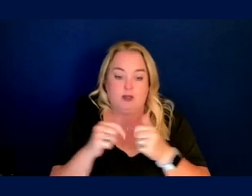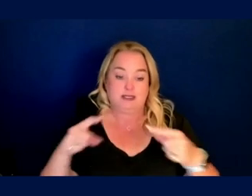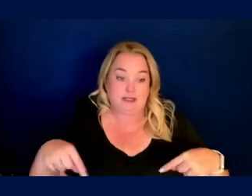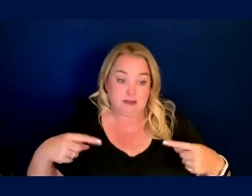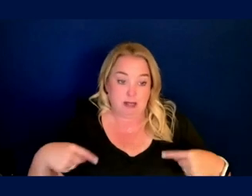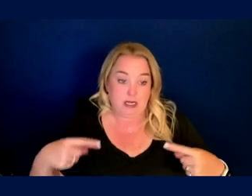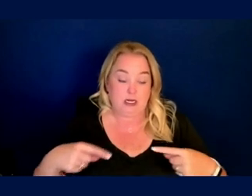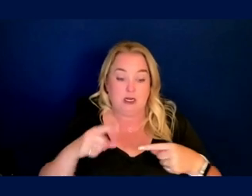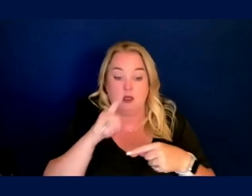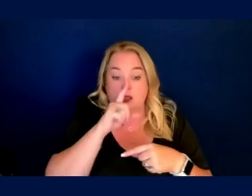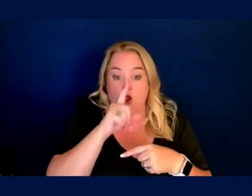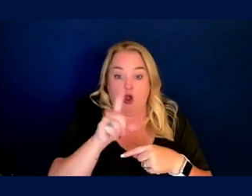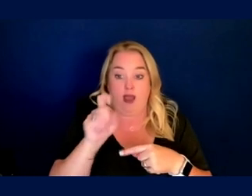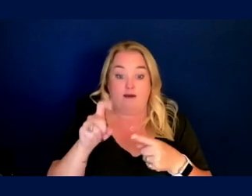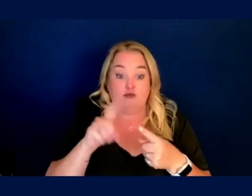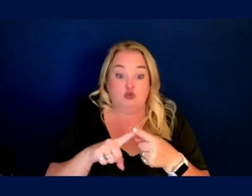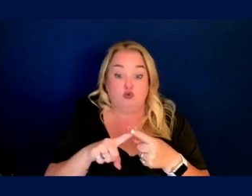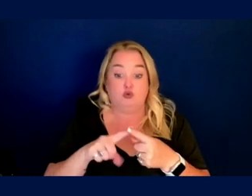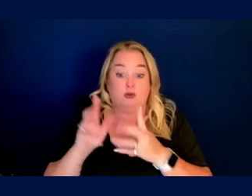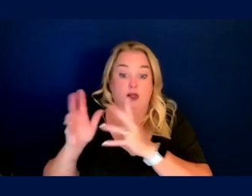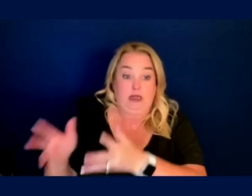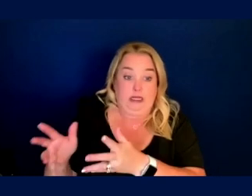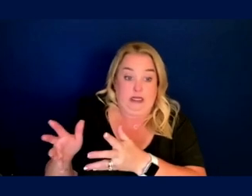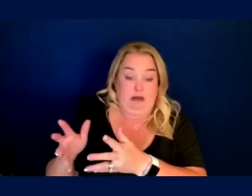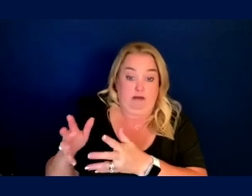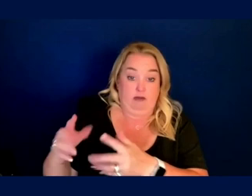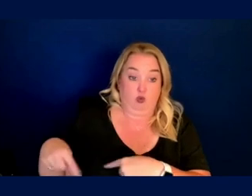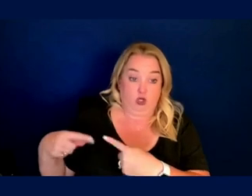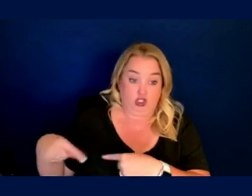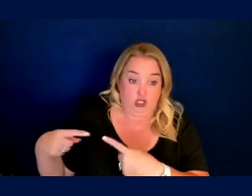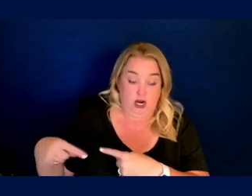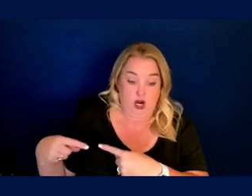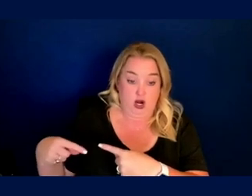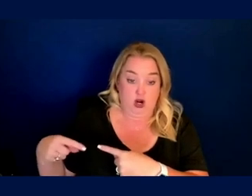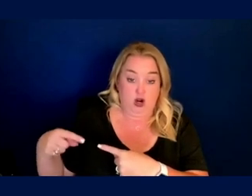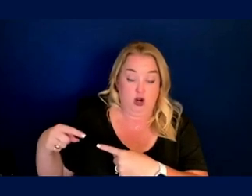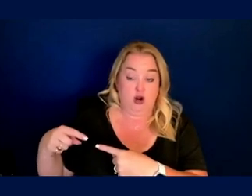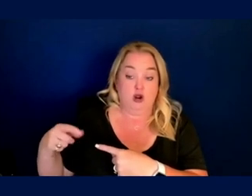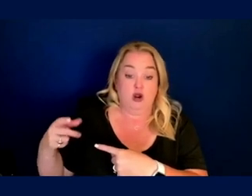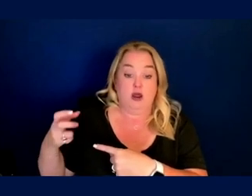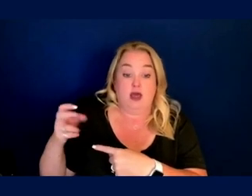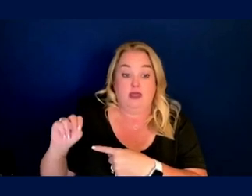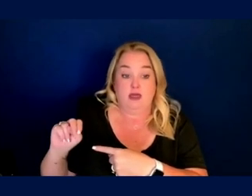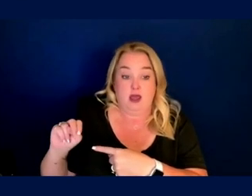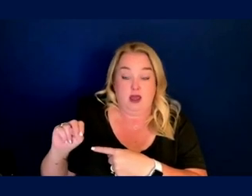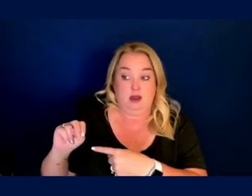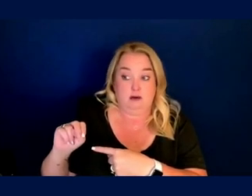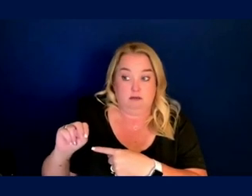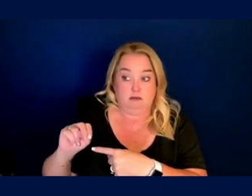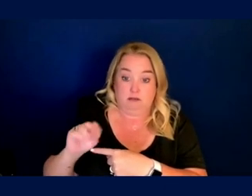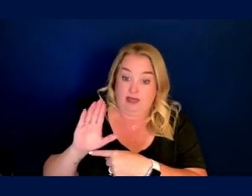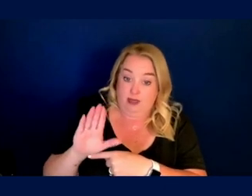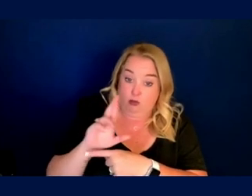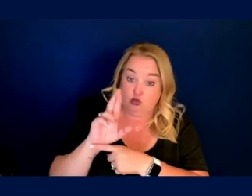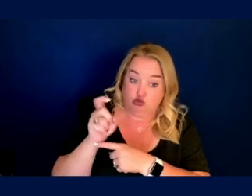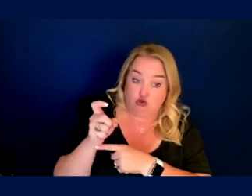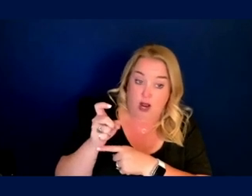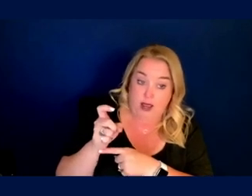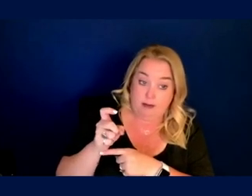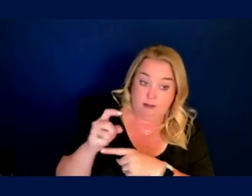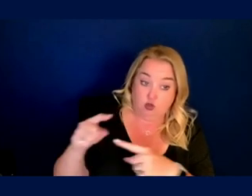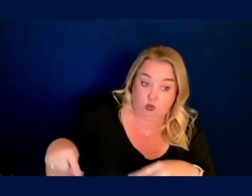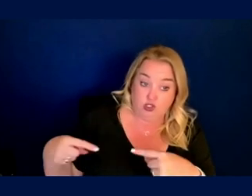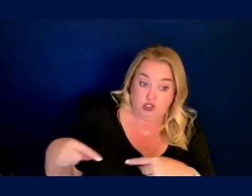required to abandon, with very few exceptions, abandon their prescribed wheelchair, their prescribed